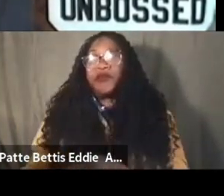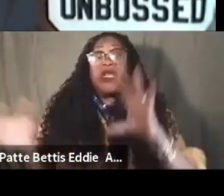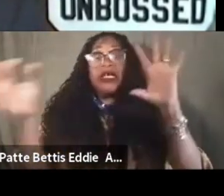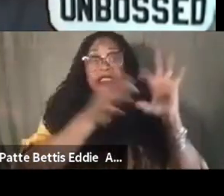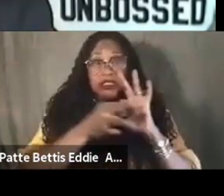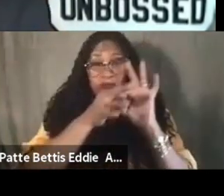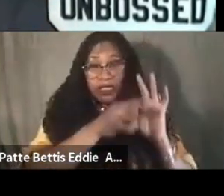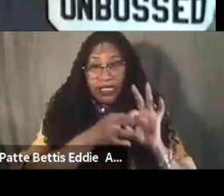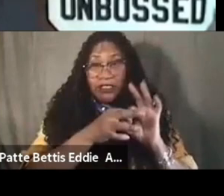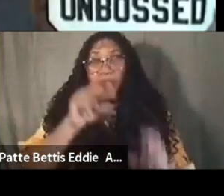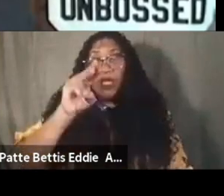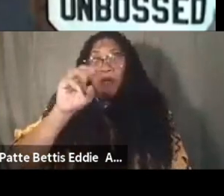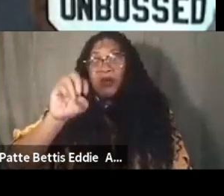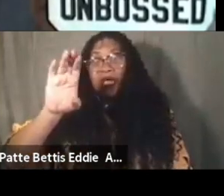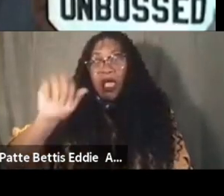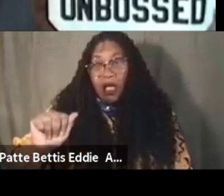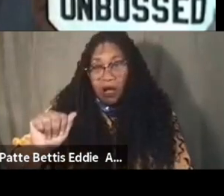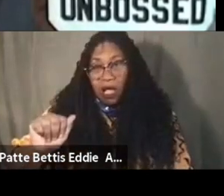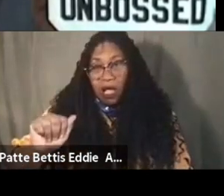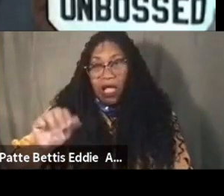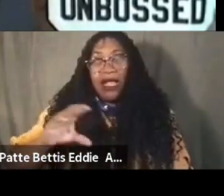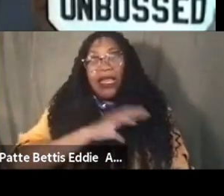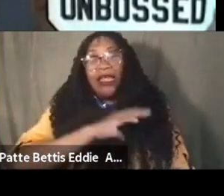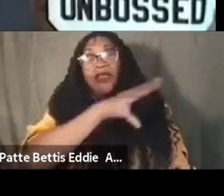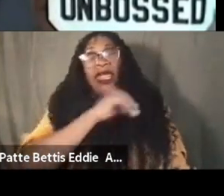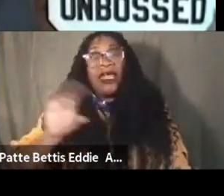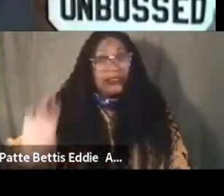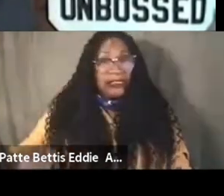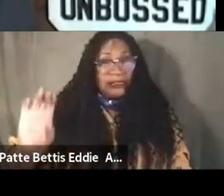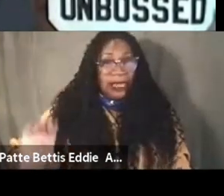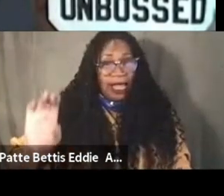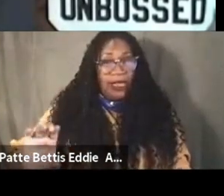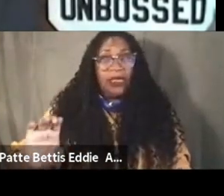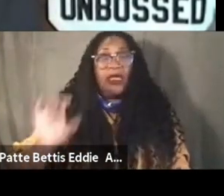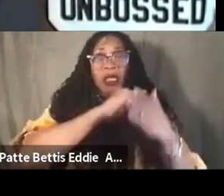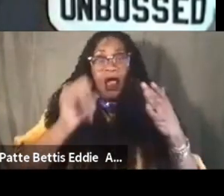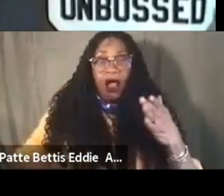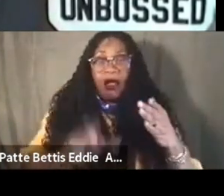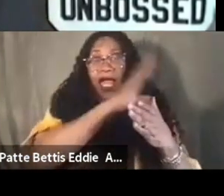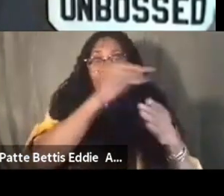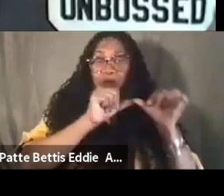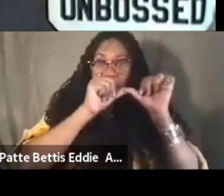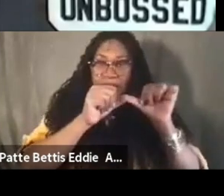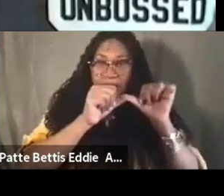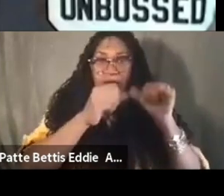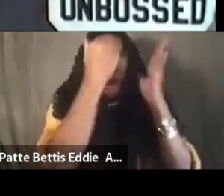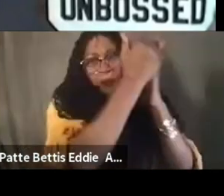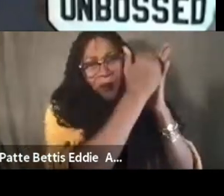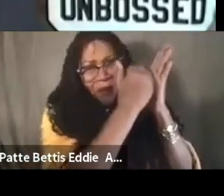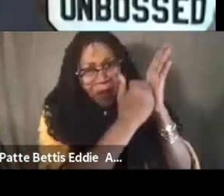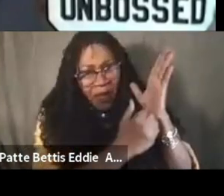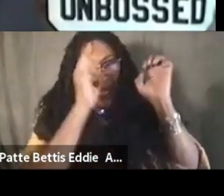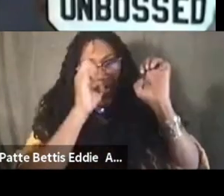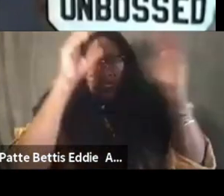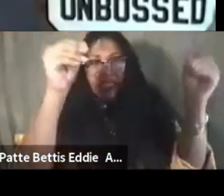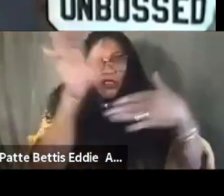with mocha cleveland and the cincinnati contemporary arts center we will continue to add to we have a list of educational resources that